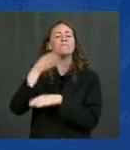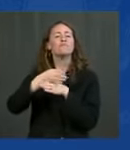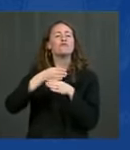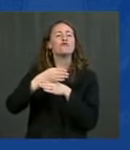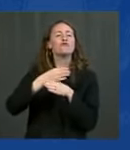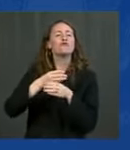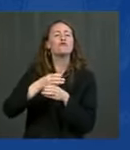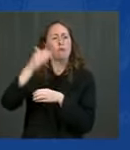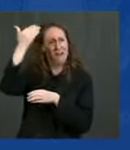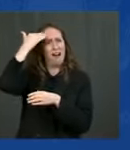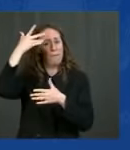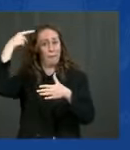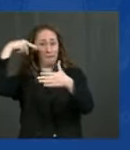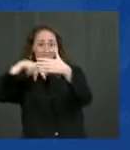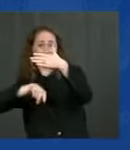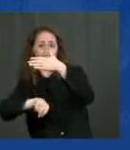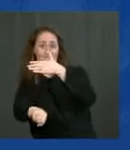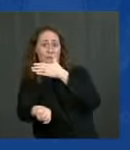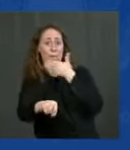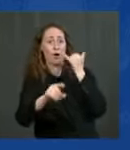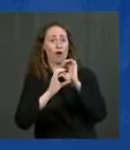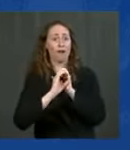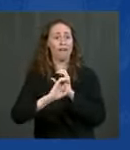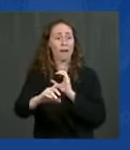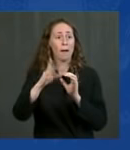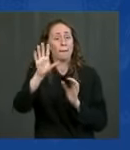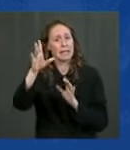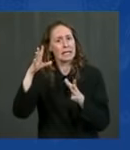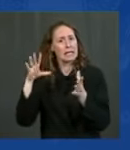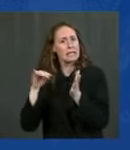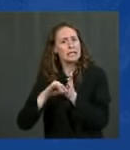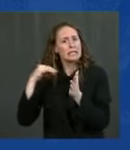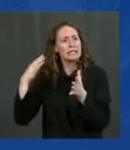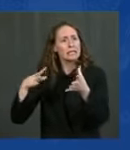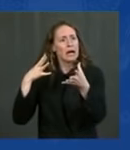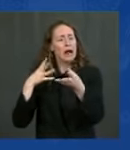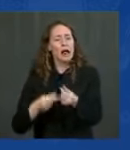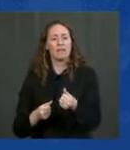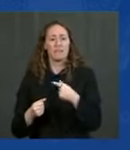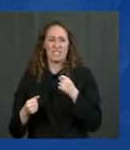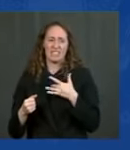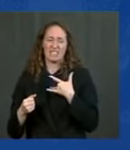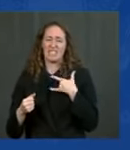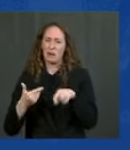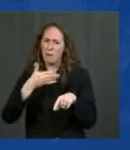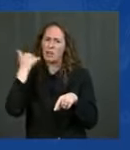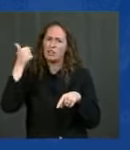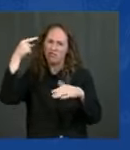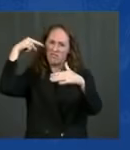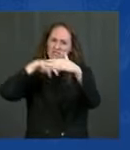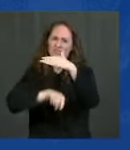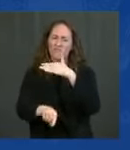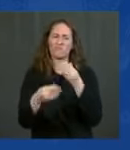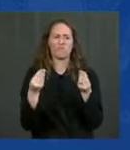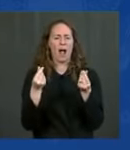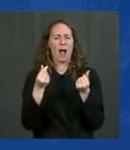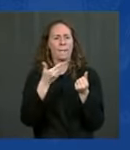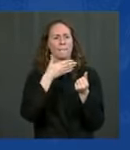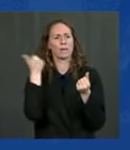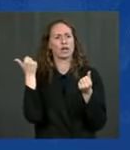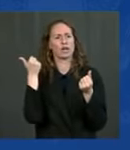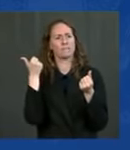more money we got to not just build back to what it was put the same old poles up we got to build back better we got to build back more